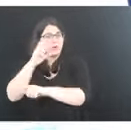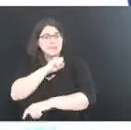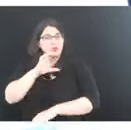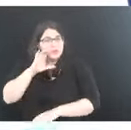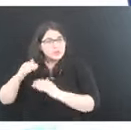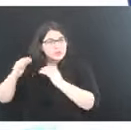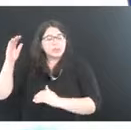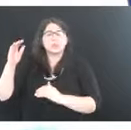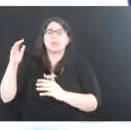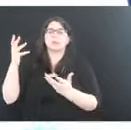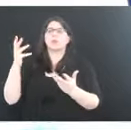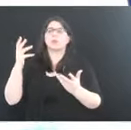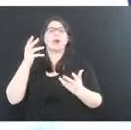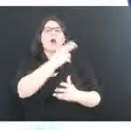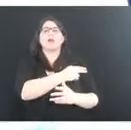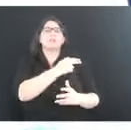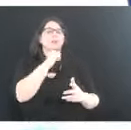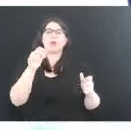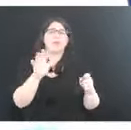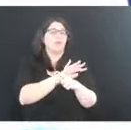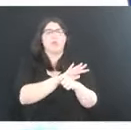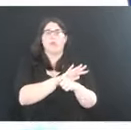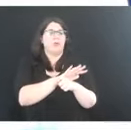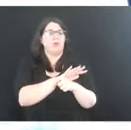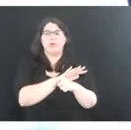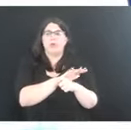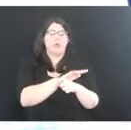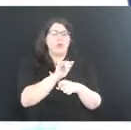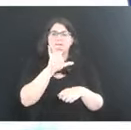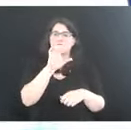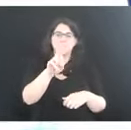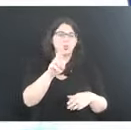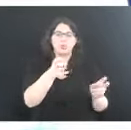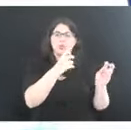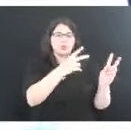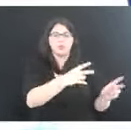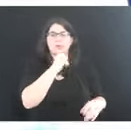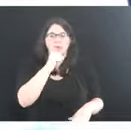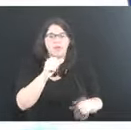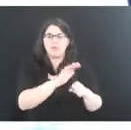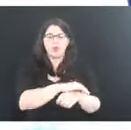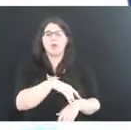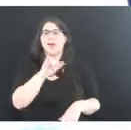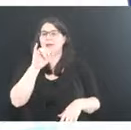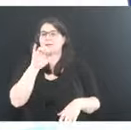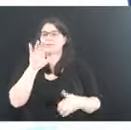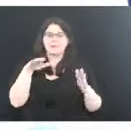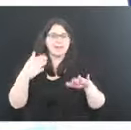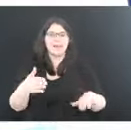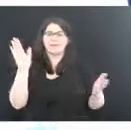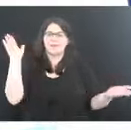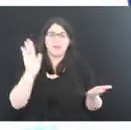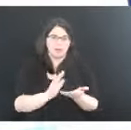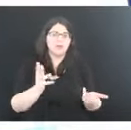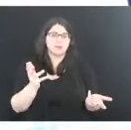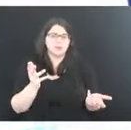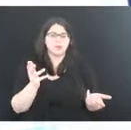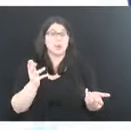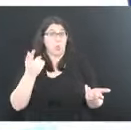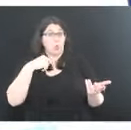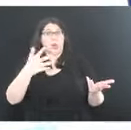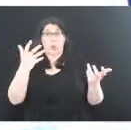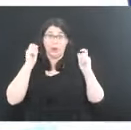on hospitals, hospital beds, ICU admissions, and deaths. And therefore, while we want to immunize